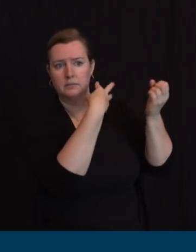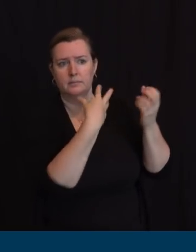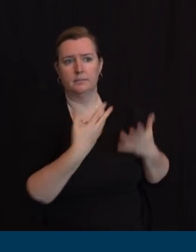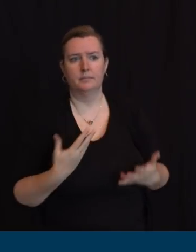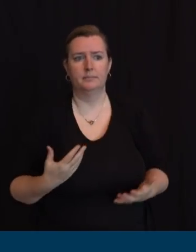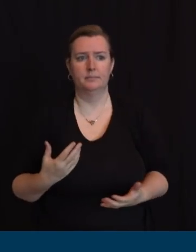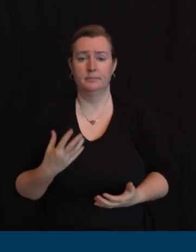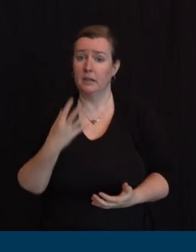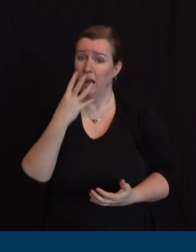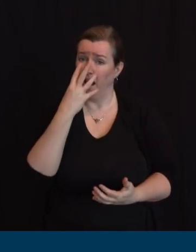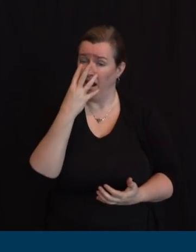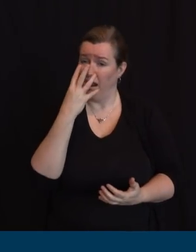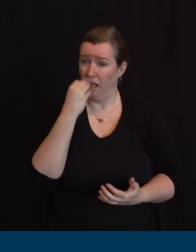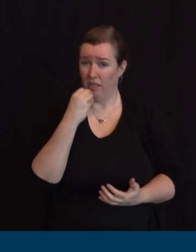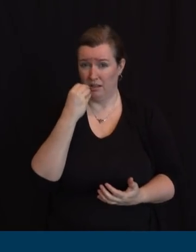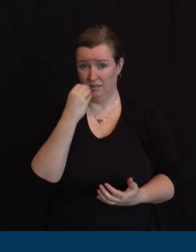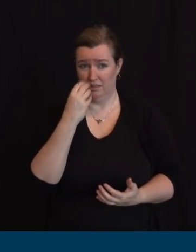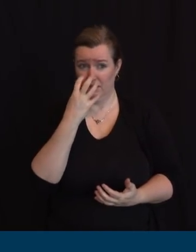ideal